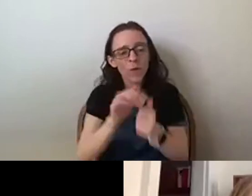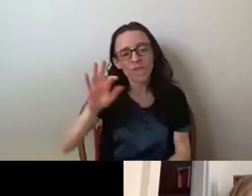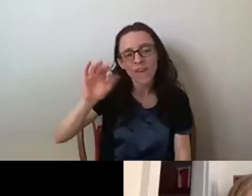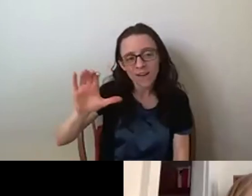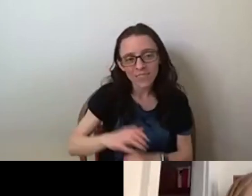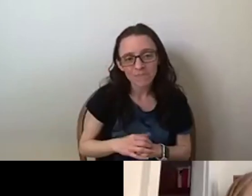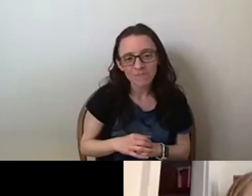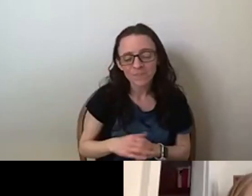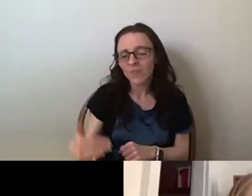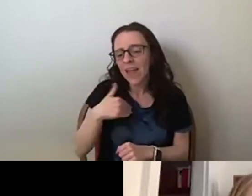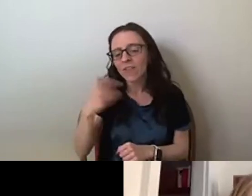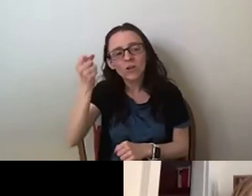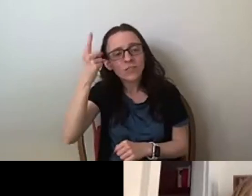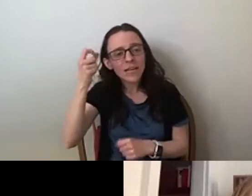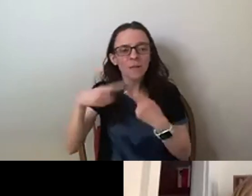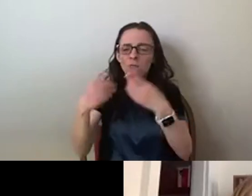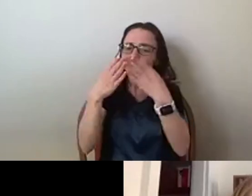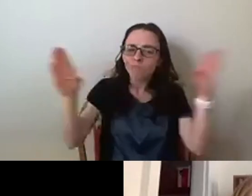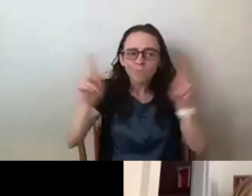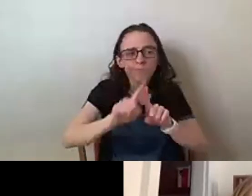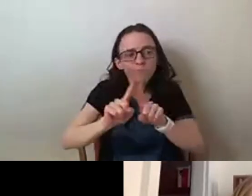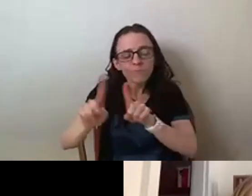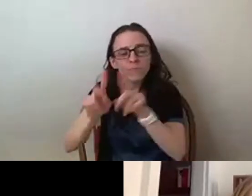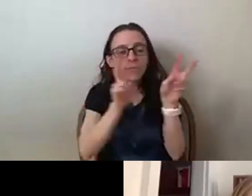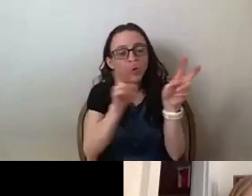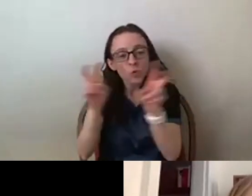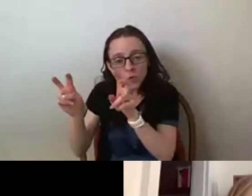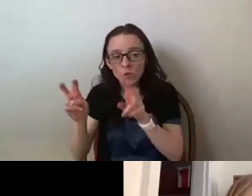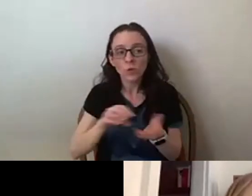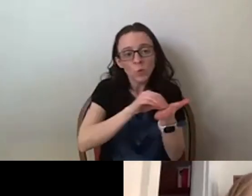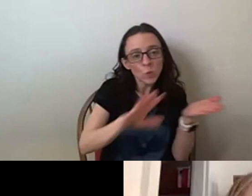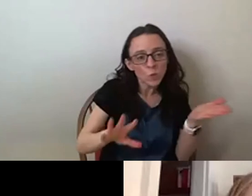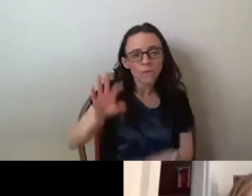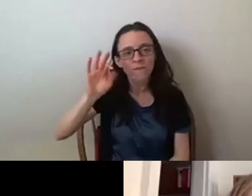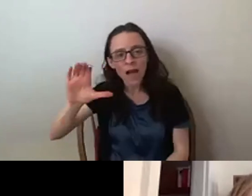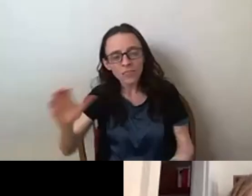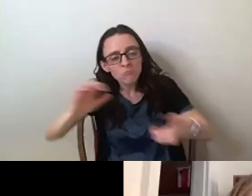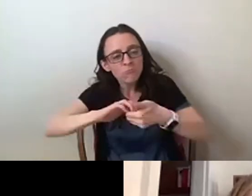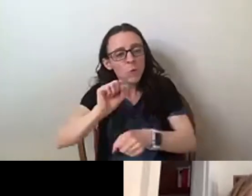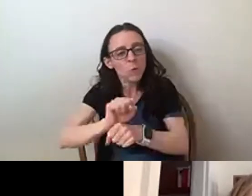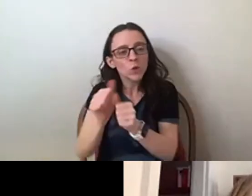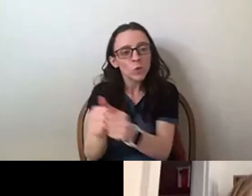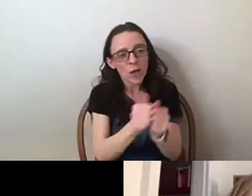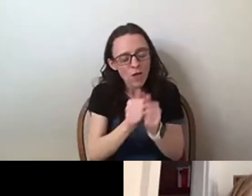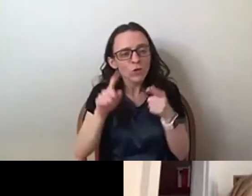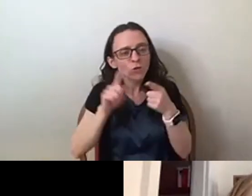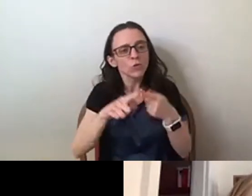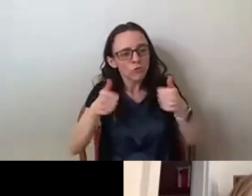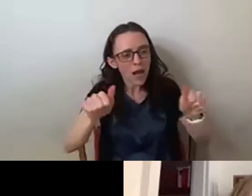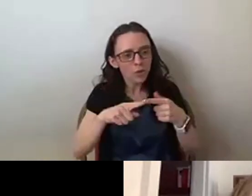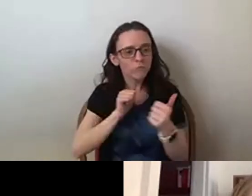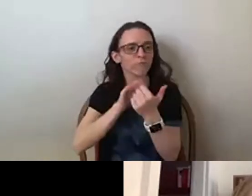broad range of issues that students and faculty tackle as part of our mission in the experiential liberal arts.